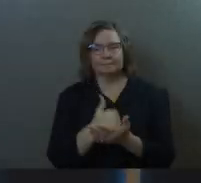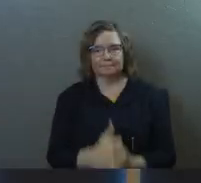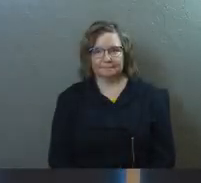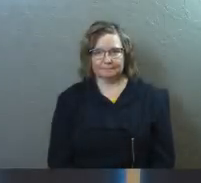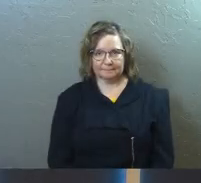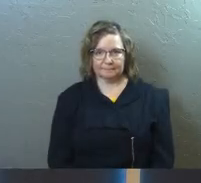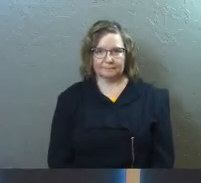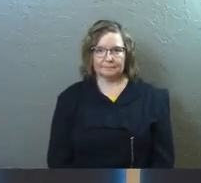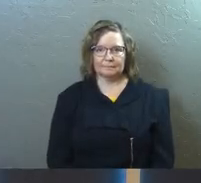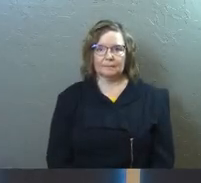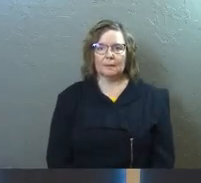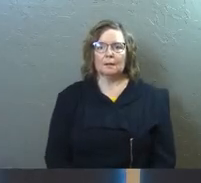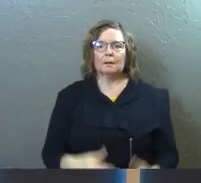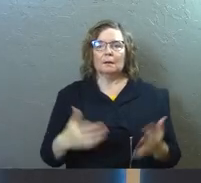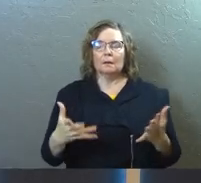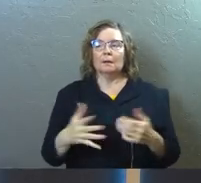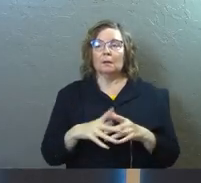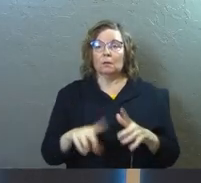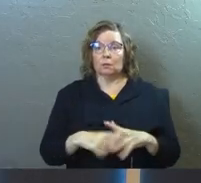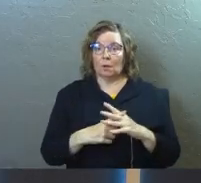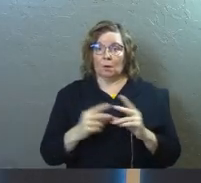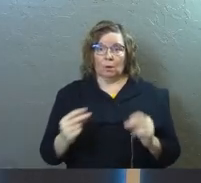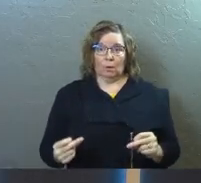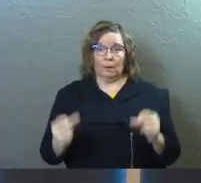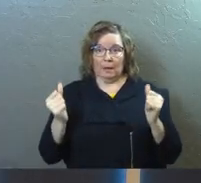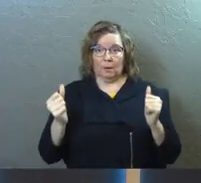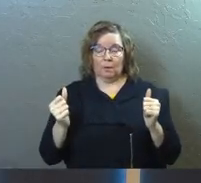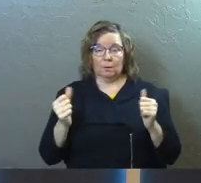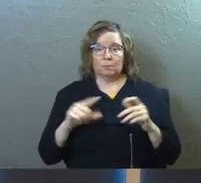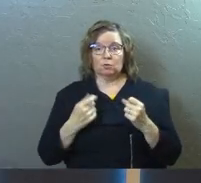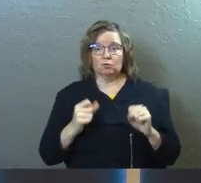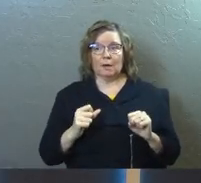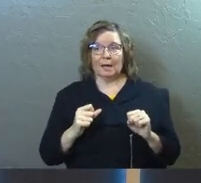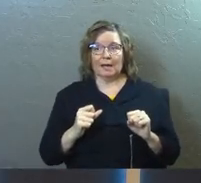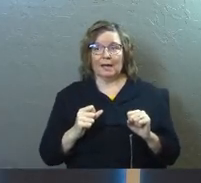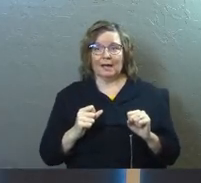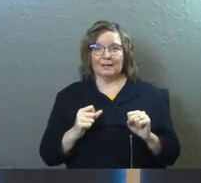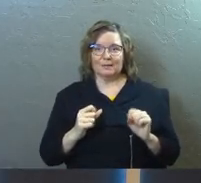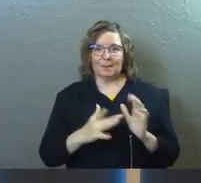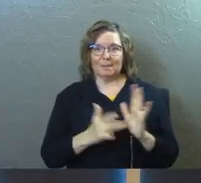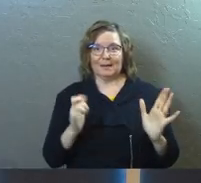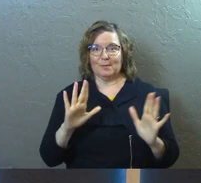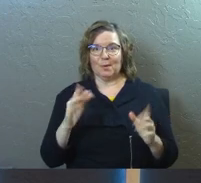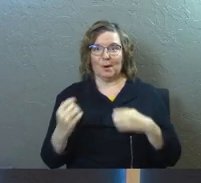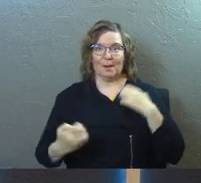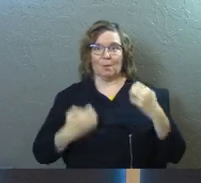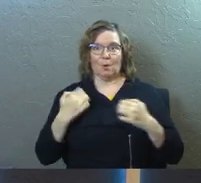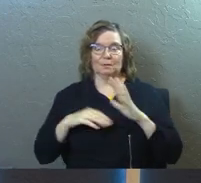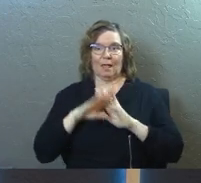Amen. I'm going to start right away by trying to manipulate your emotions.